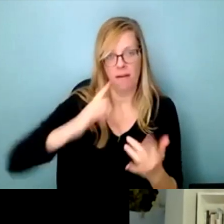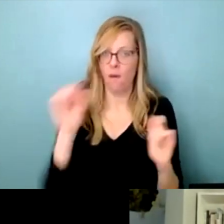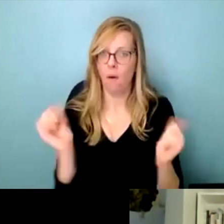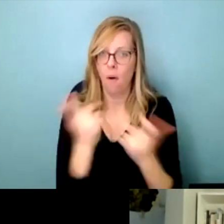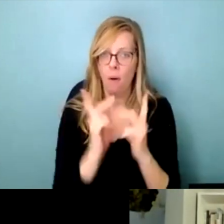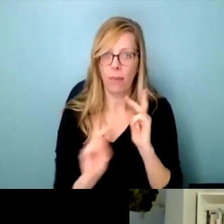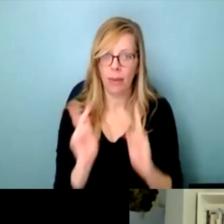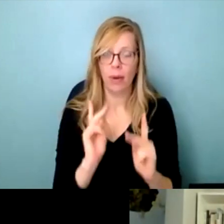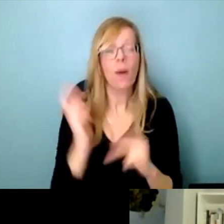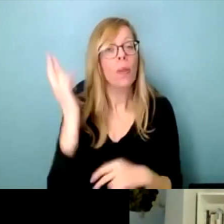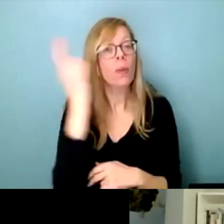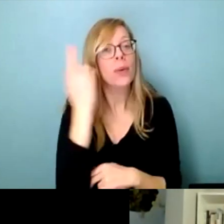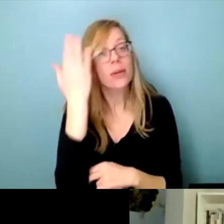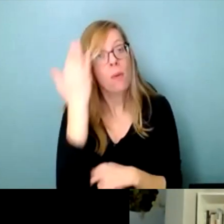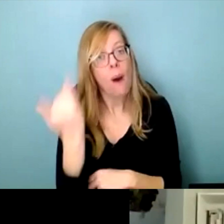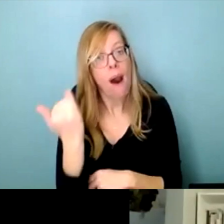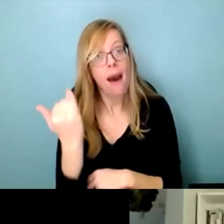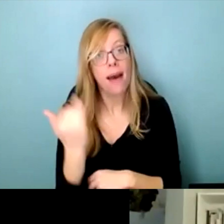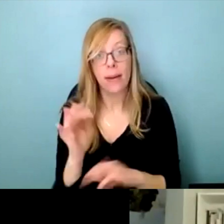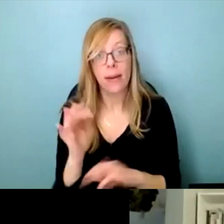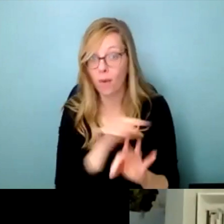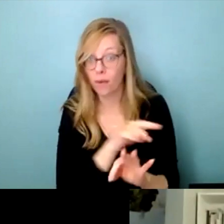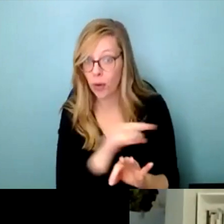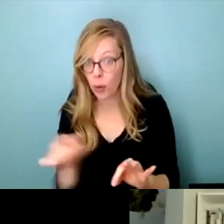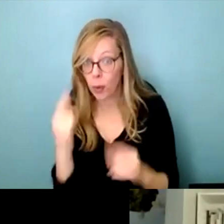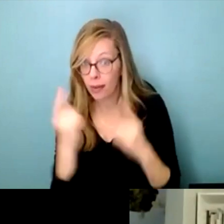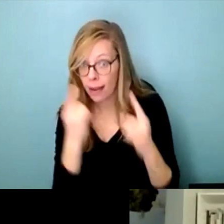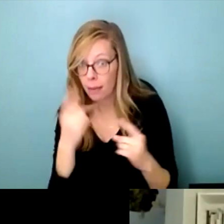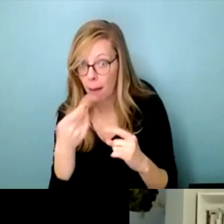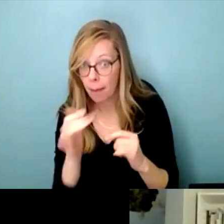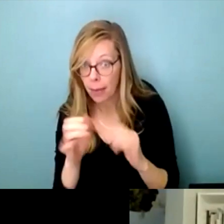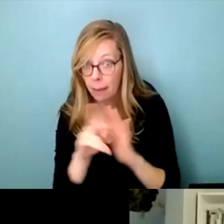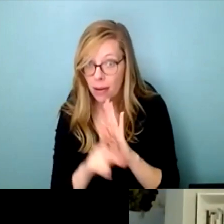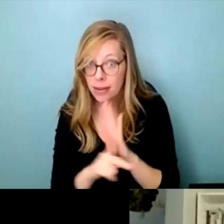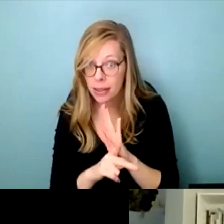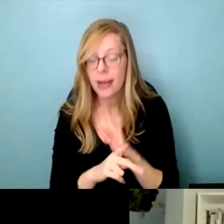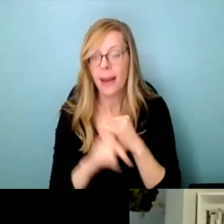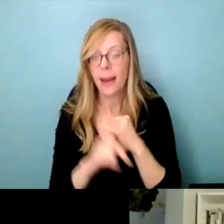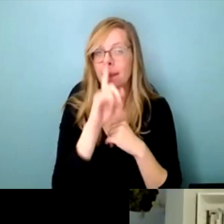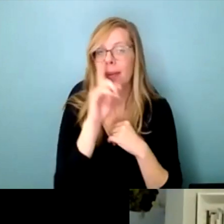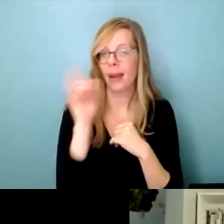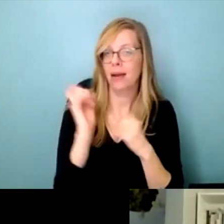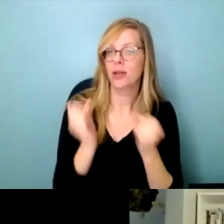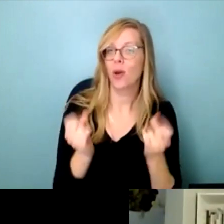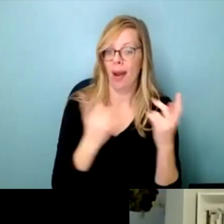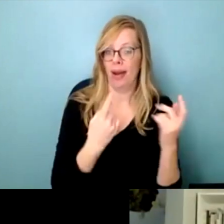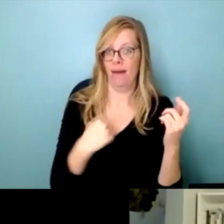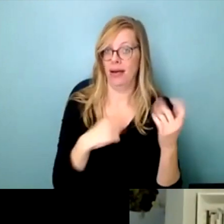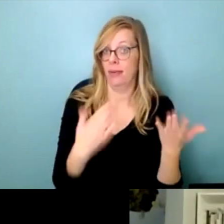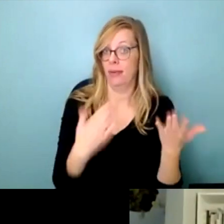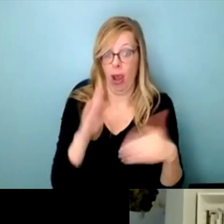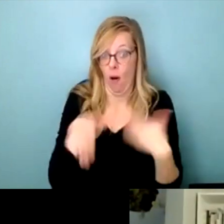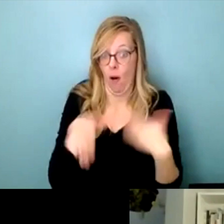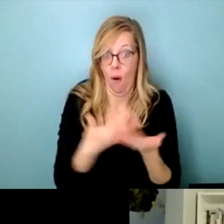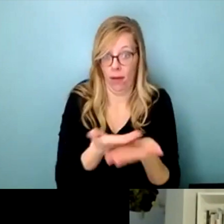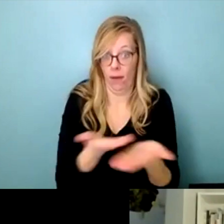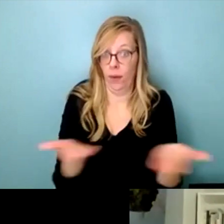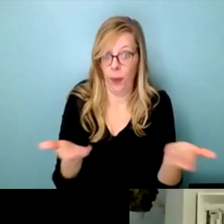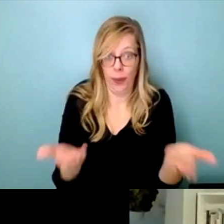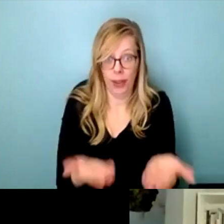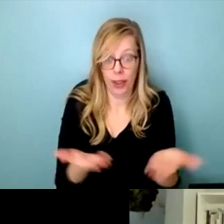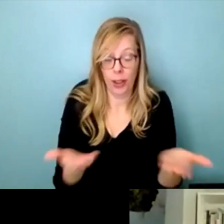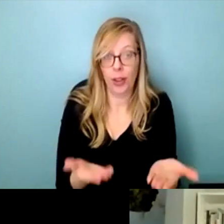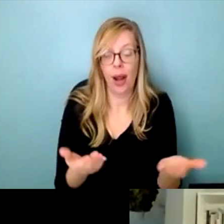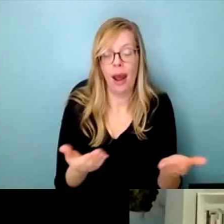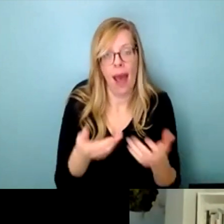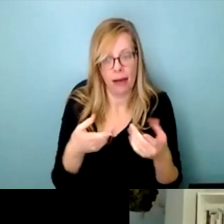policy, why we should care, uh, is because many, so many of us here, and I think maybe everyone on this call and throughout the gathering has